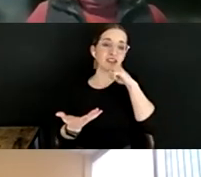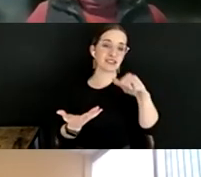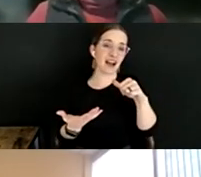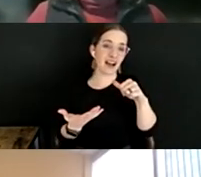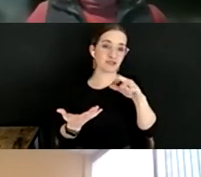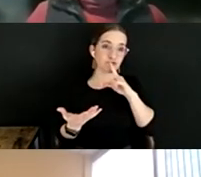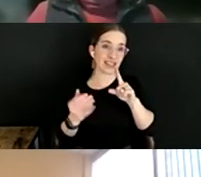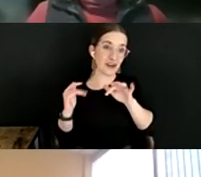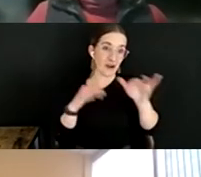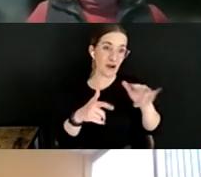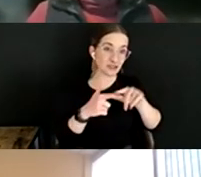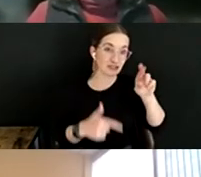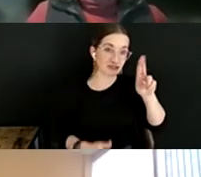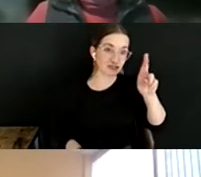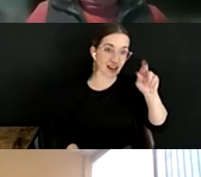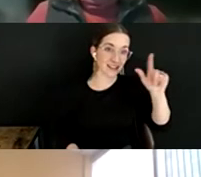rural parts of our country.